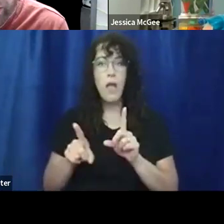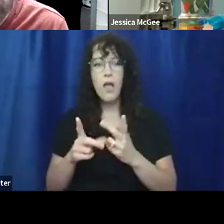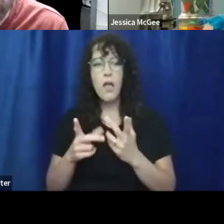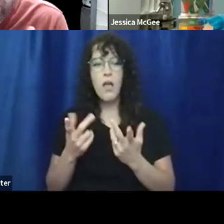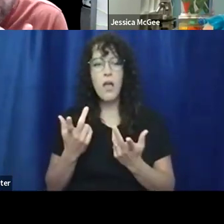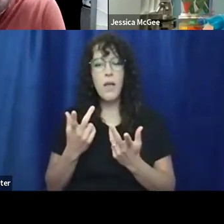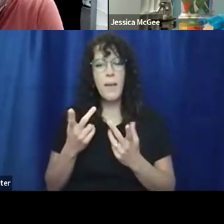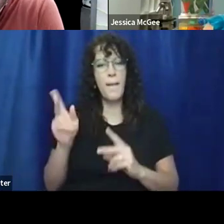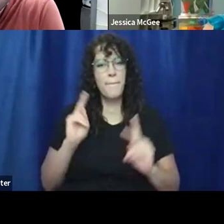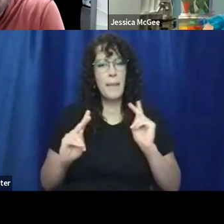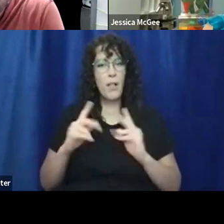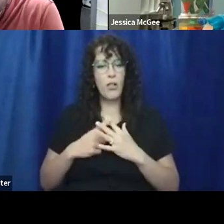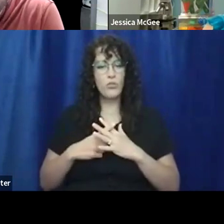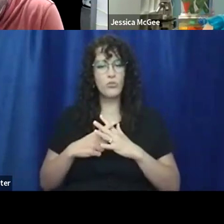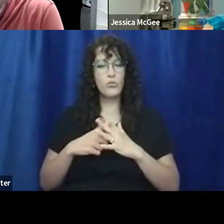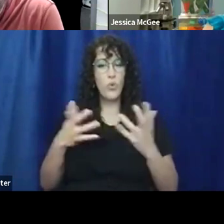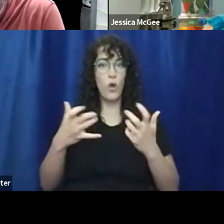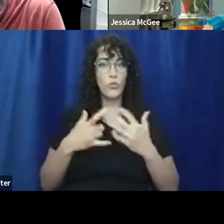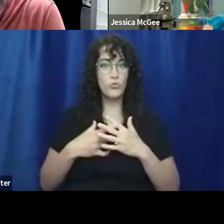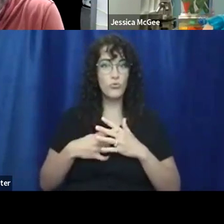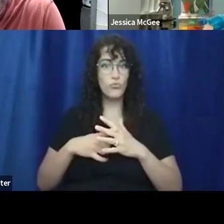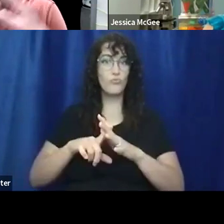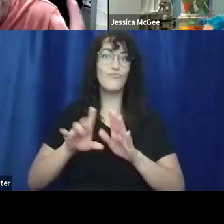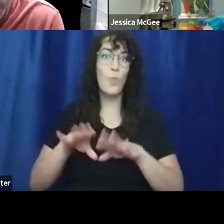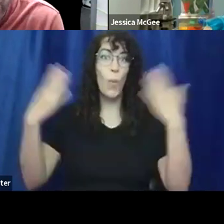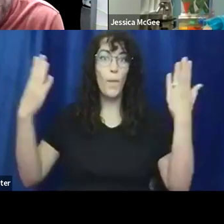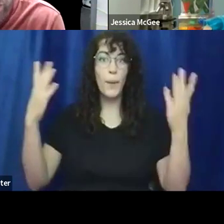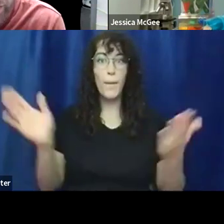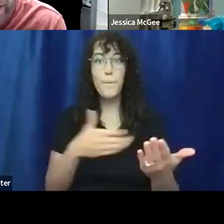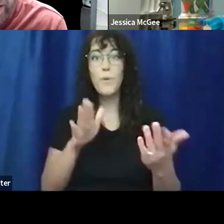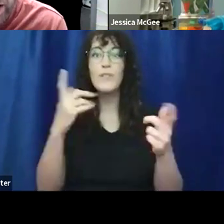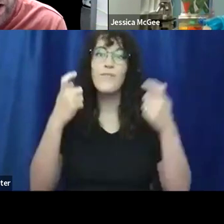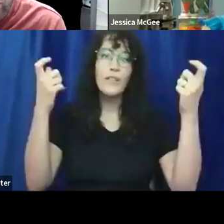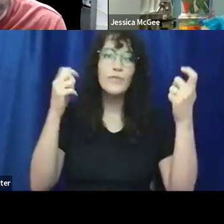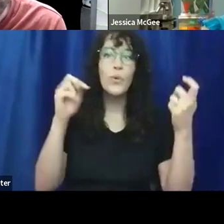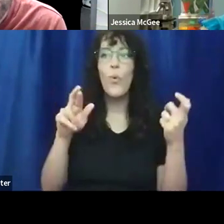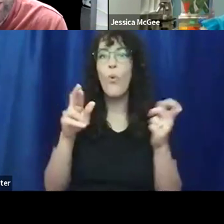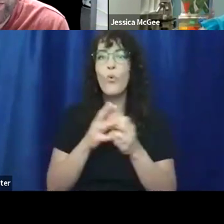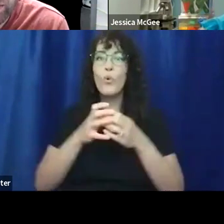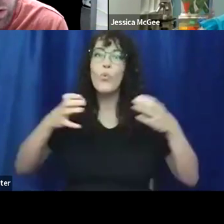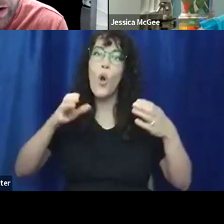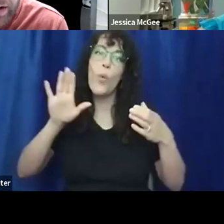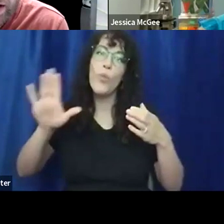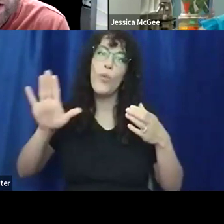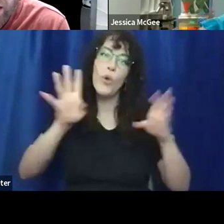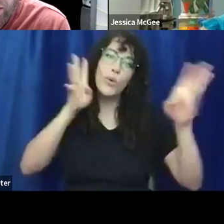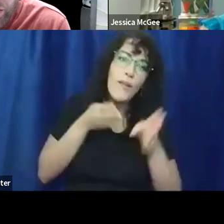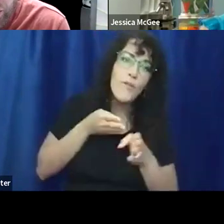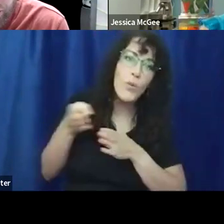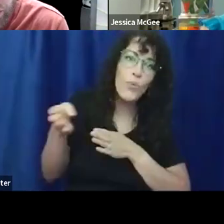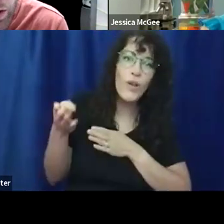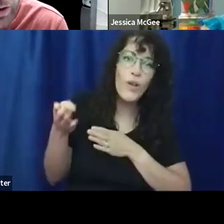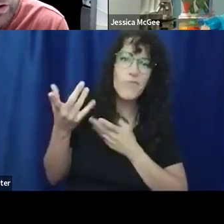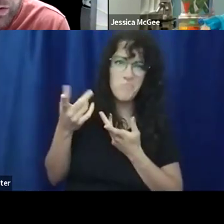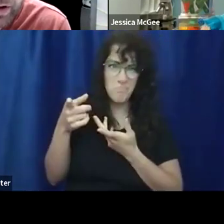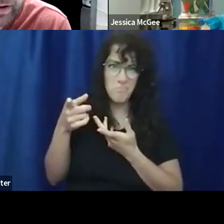know, when people are starting wanting to start a music festival or wanting to kind of grow their creative career, you know, can you give me one, uh, you